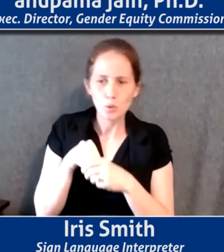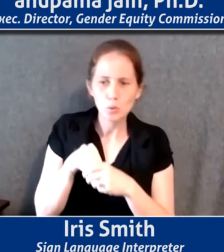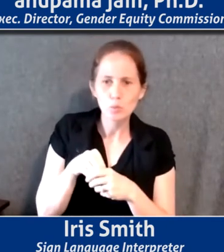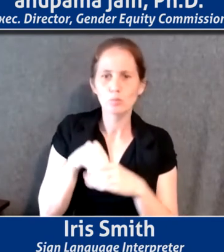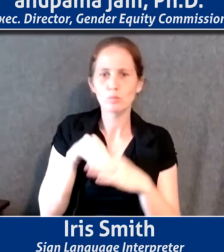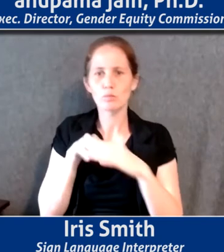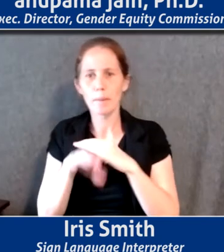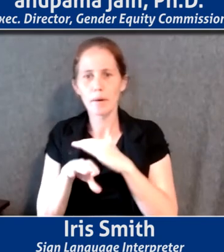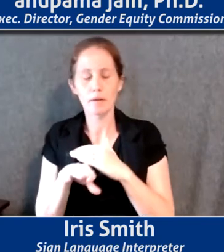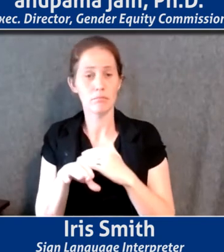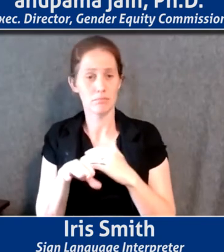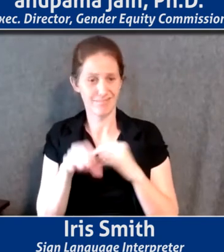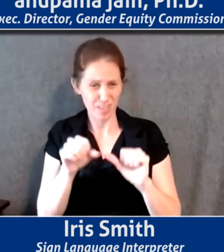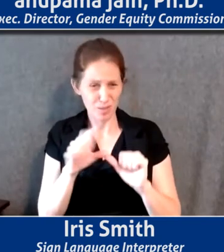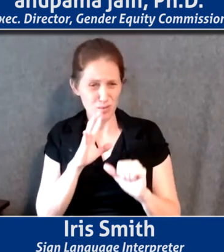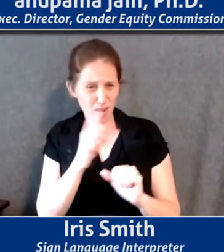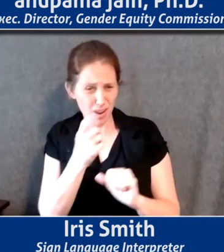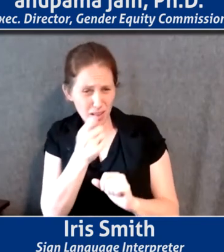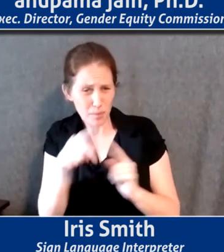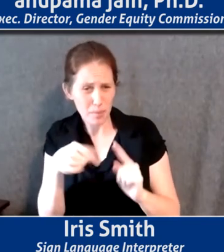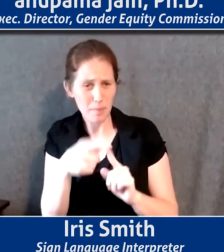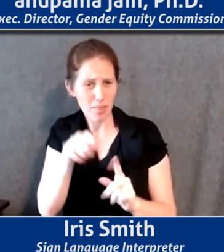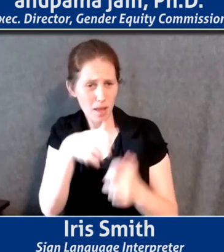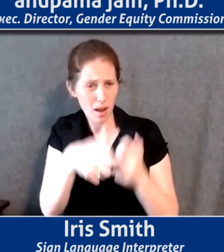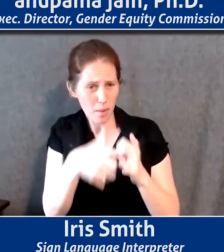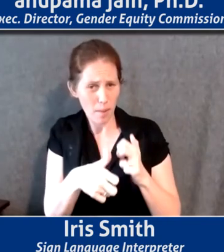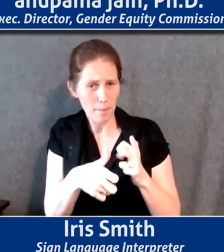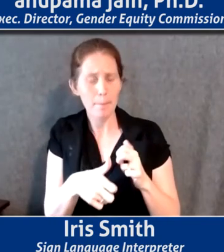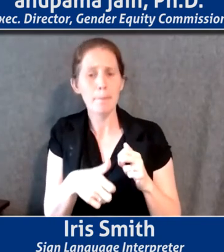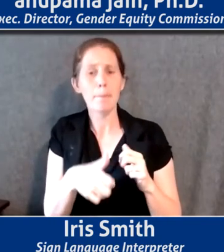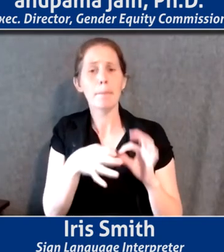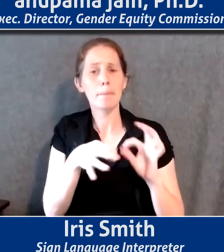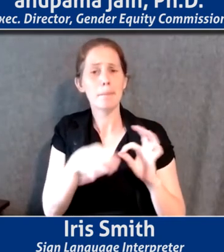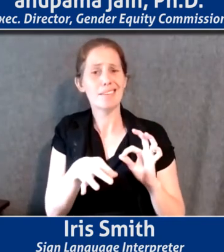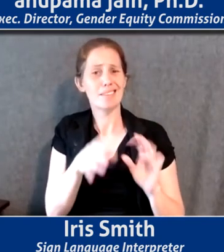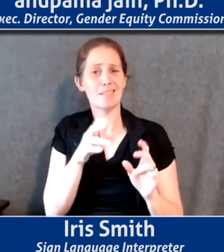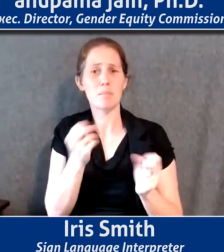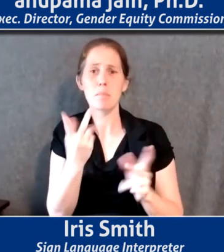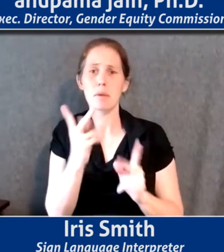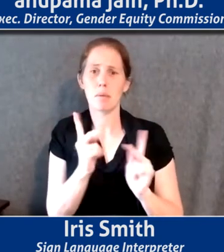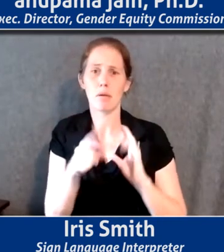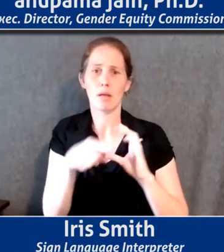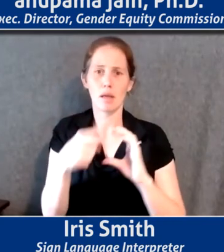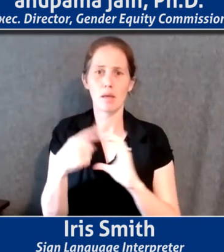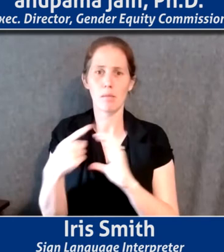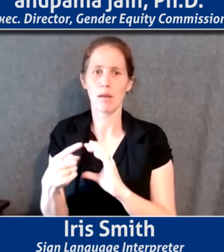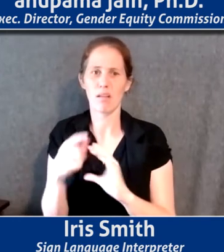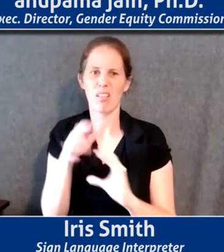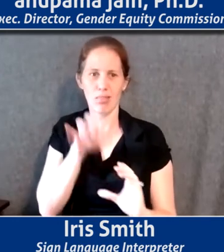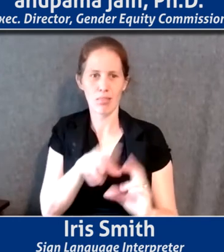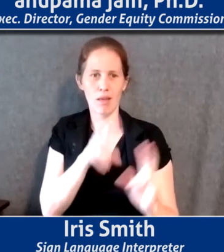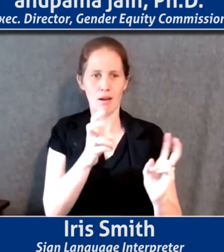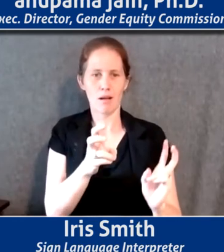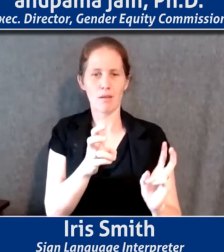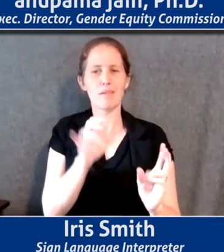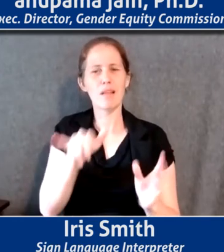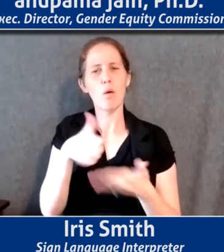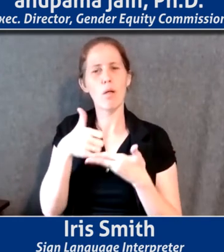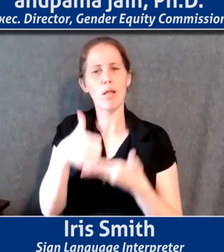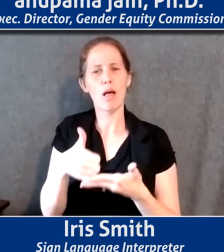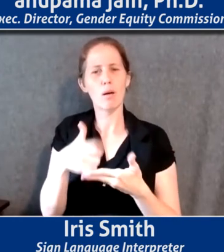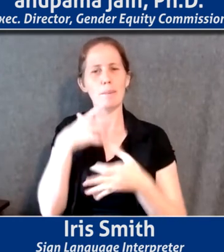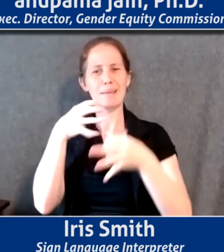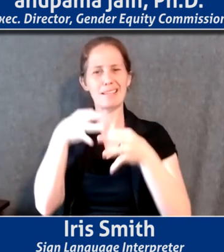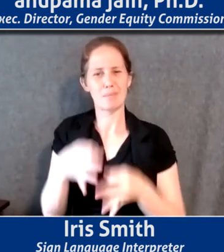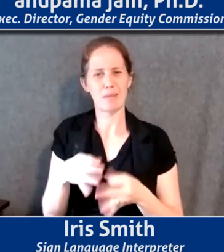And so, can you speak about that issue? And you mentioned that folks have reached out to you about that. And that, for me, I think really explains what the Gender Equity Commission